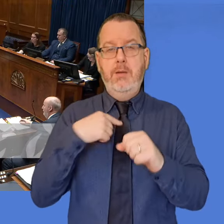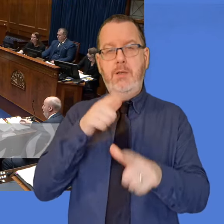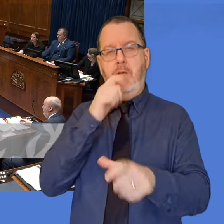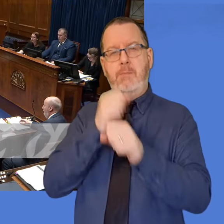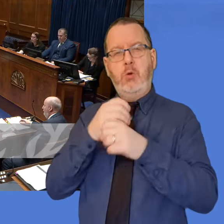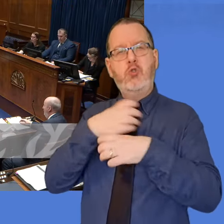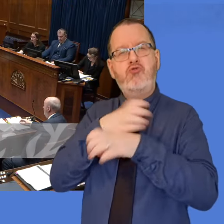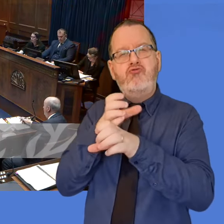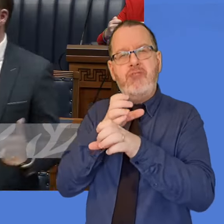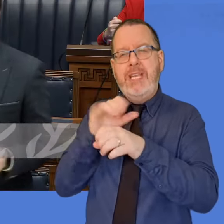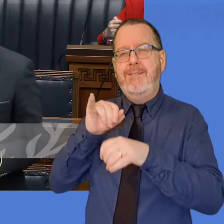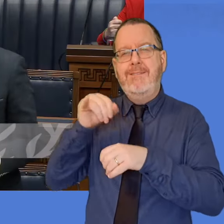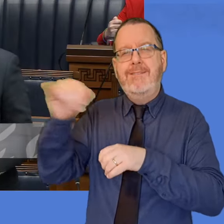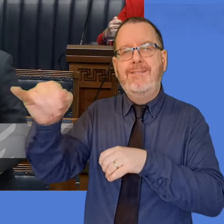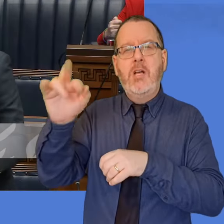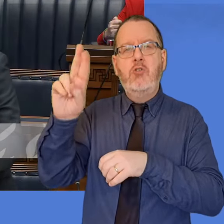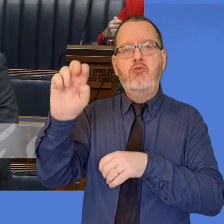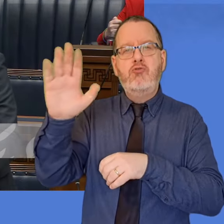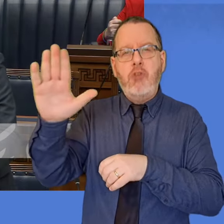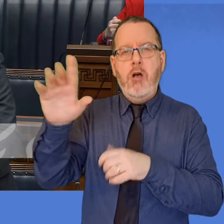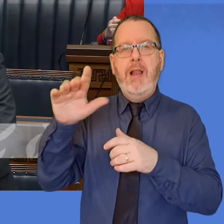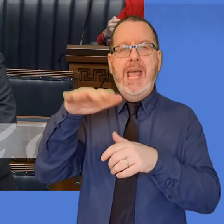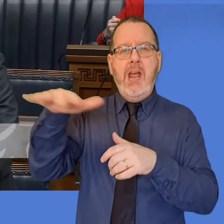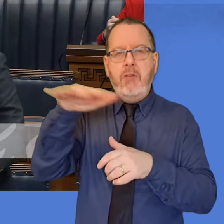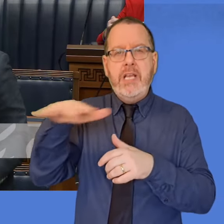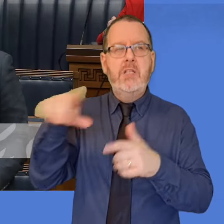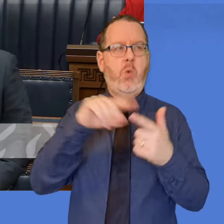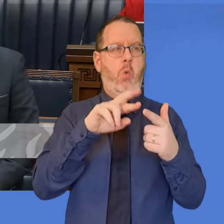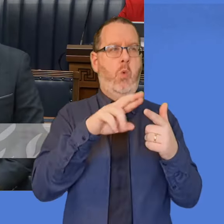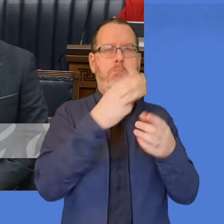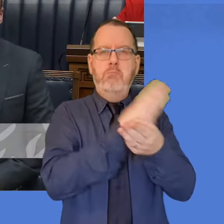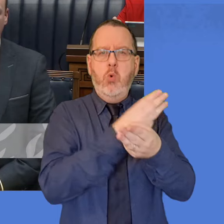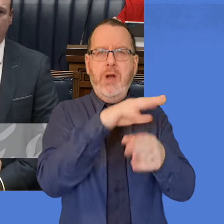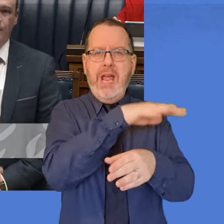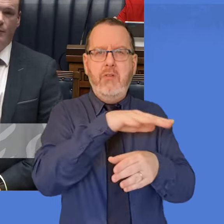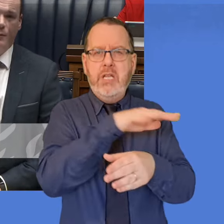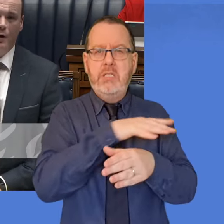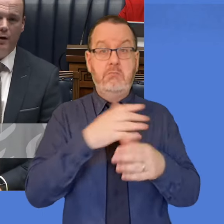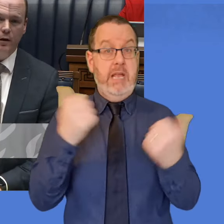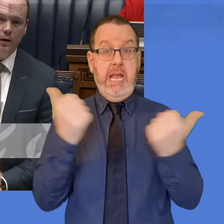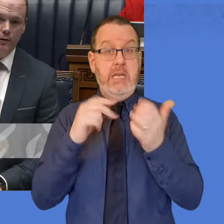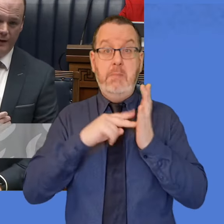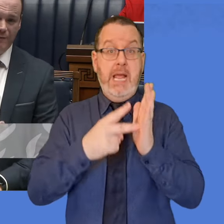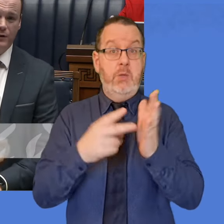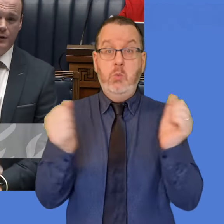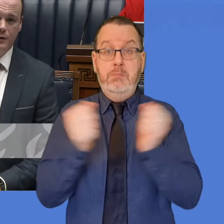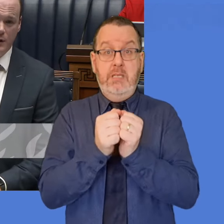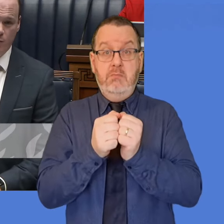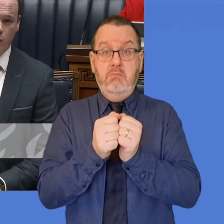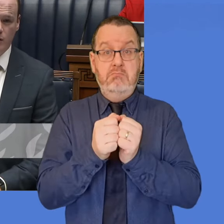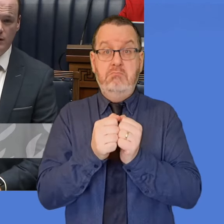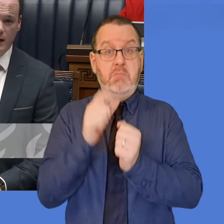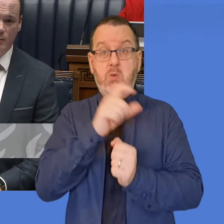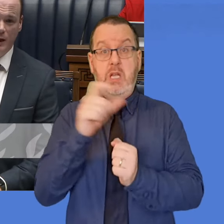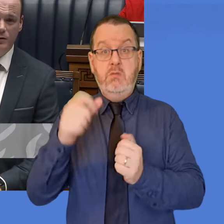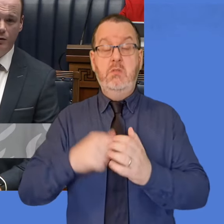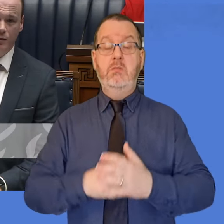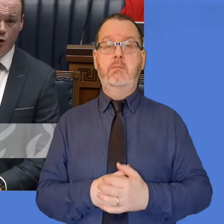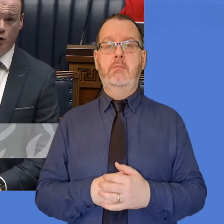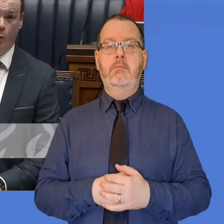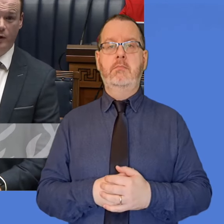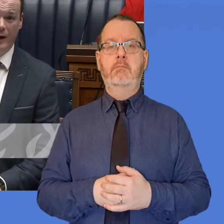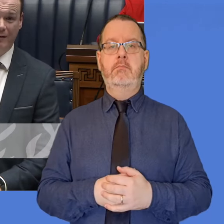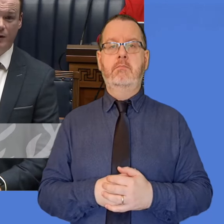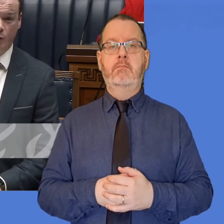Mr. Speaker, I've outlined to Mr. Honeyford already the emphasis and the importance that I place